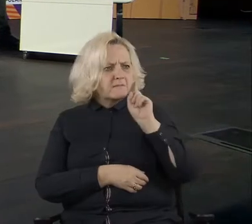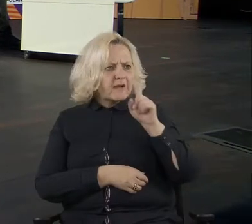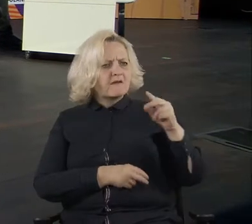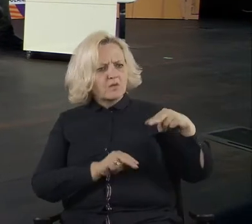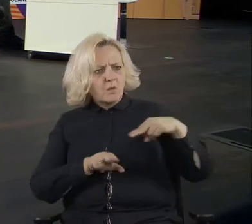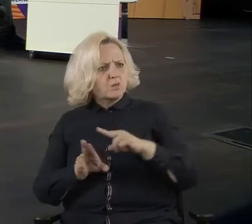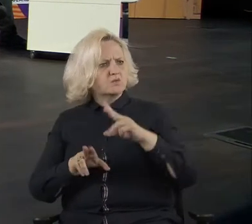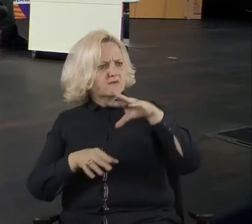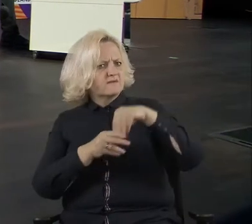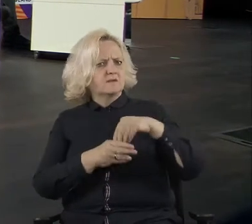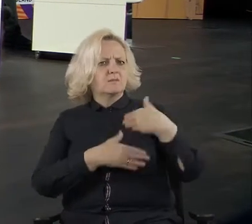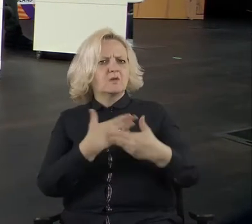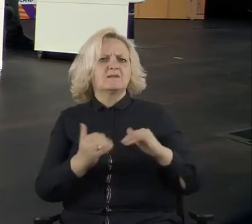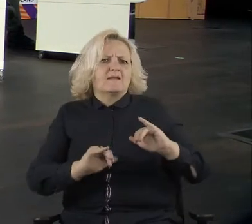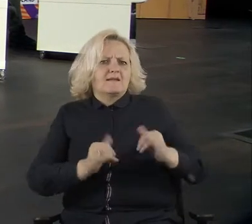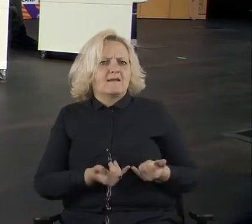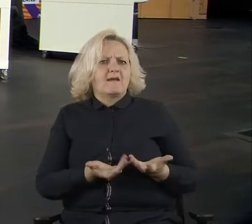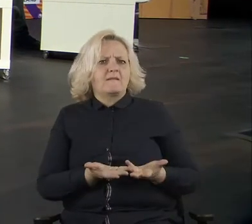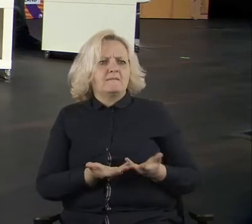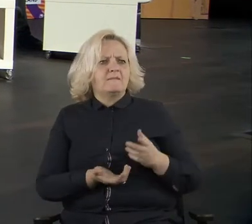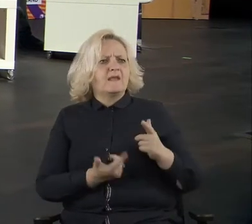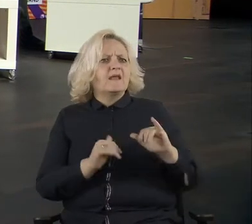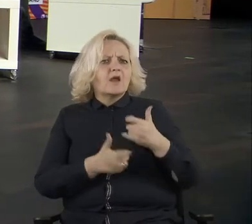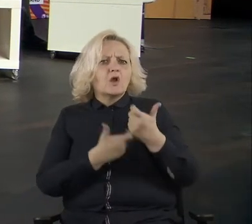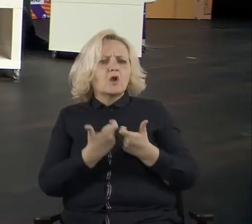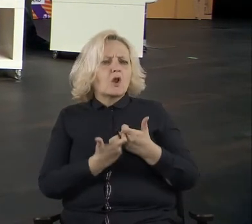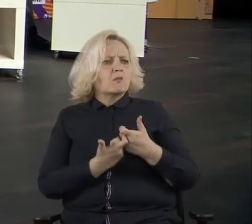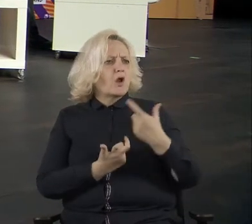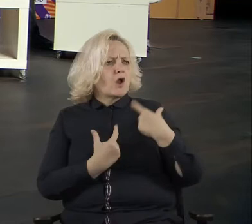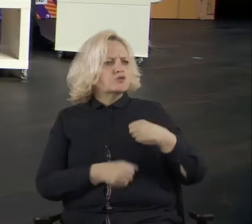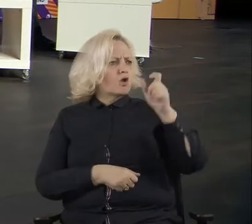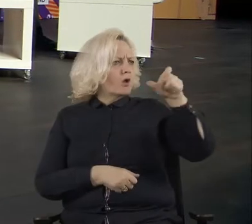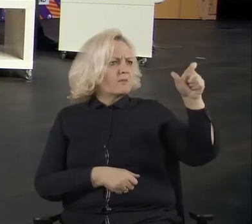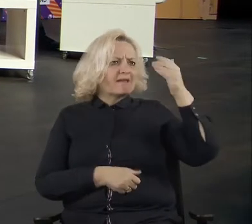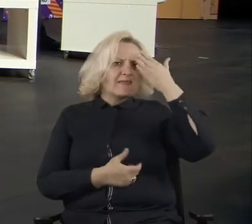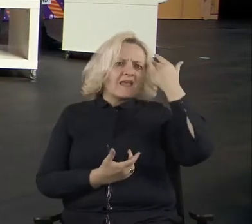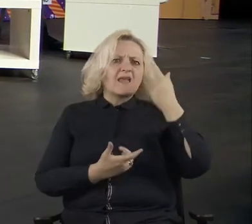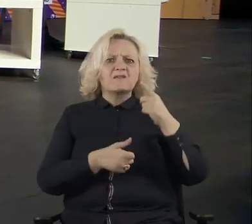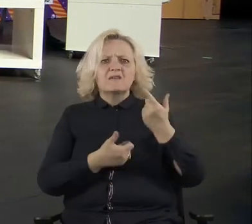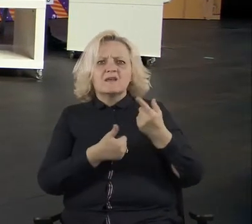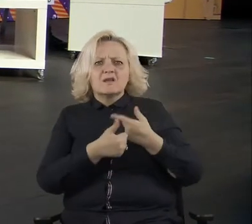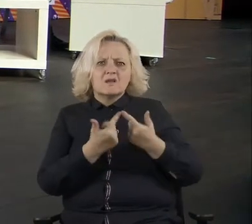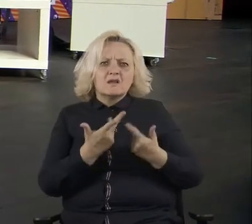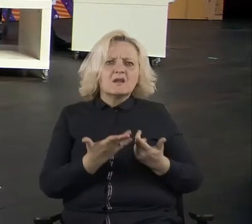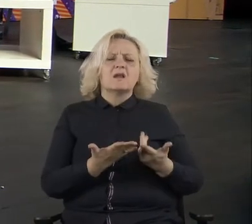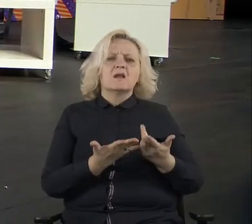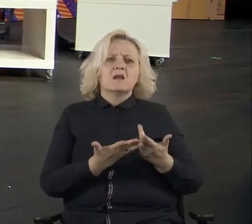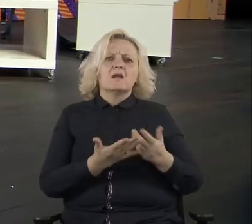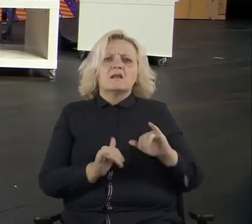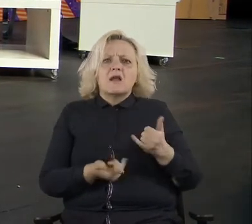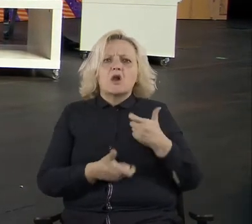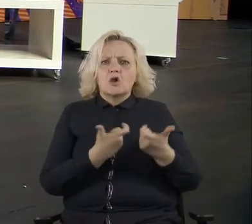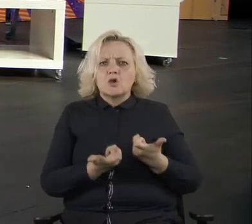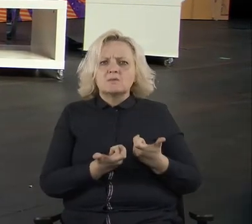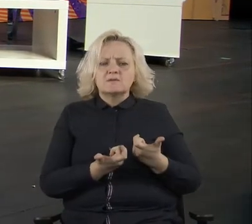how to make sure that people who don't have the access to the knowledge and tools will actually have the access to the, you know, like